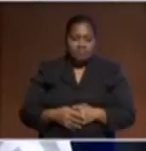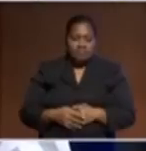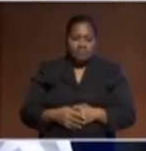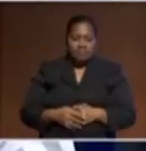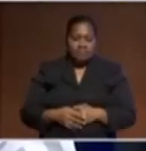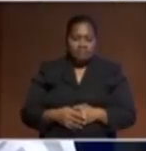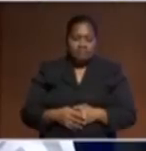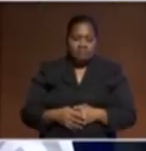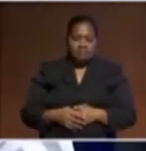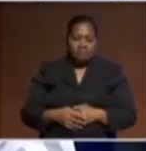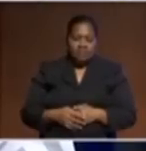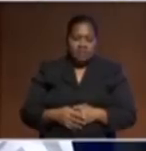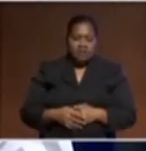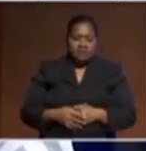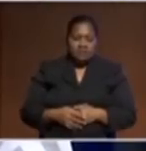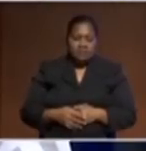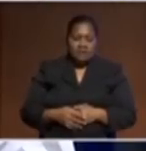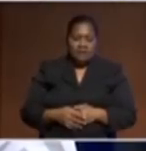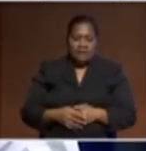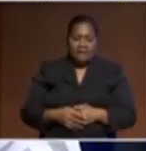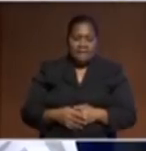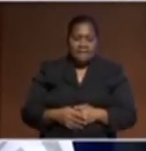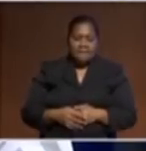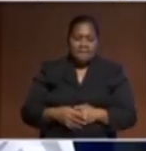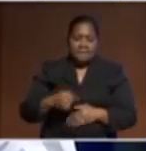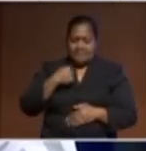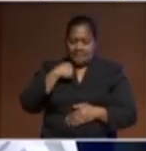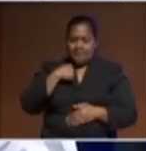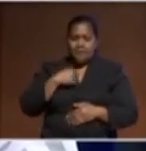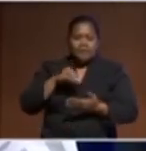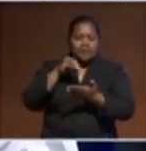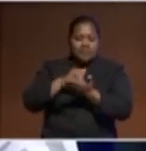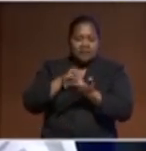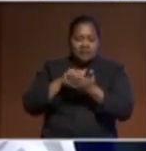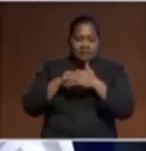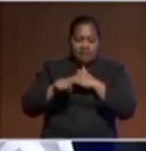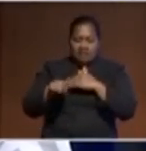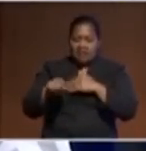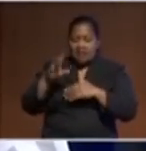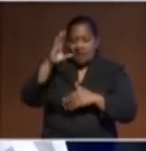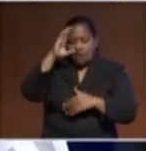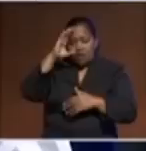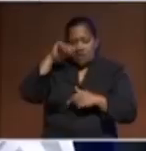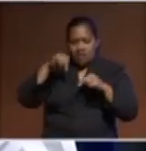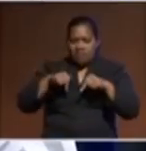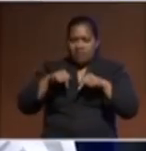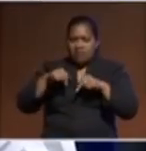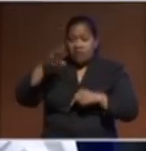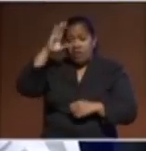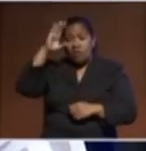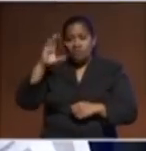my career as a diplomat, I served here in this beautiful country of Fiji at our embassy